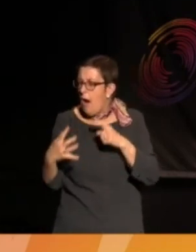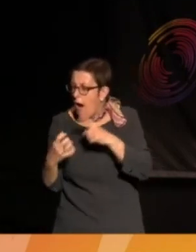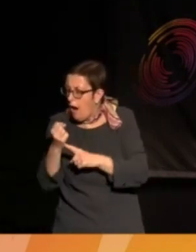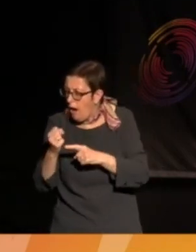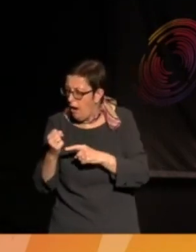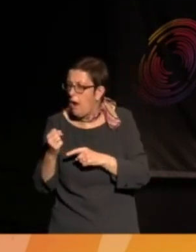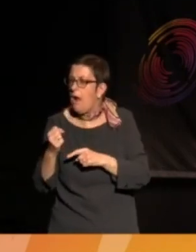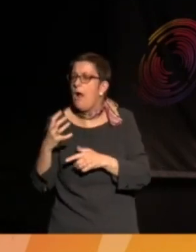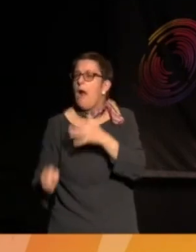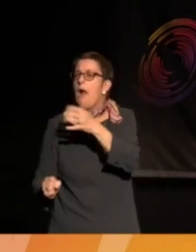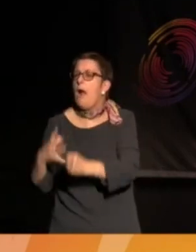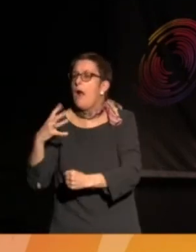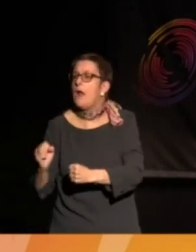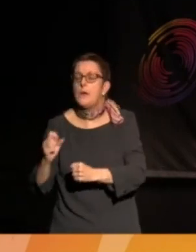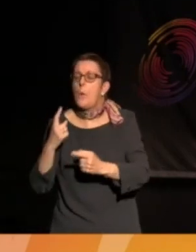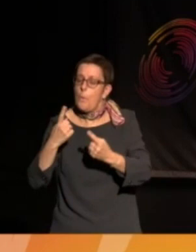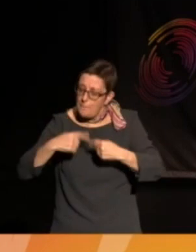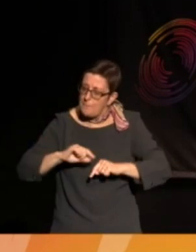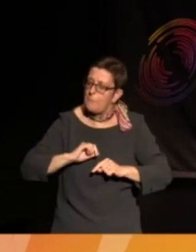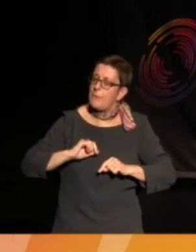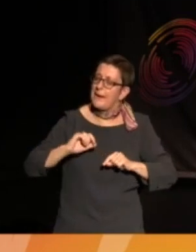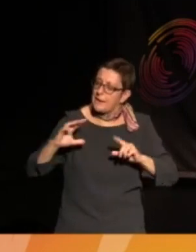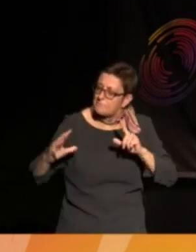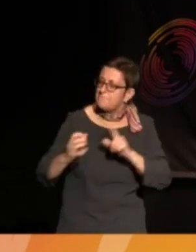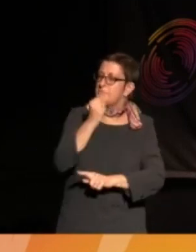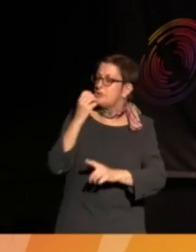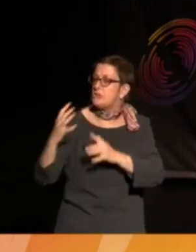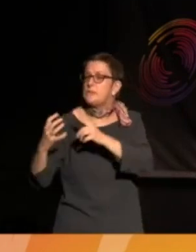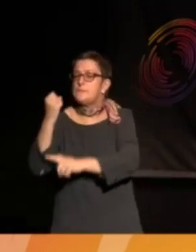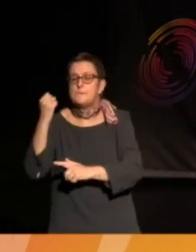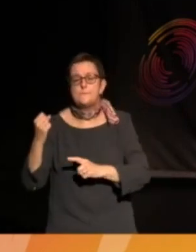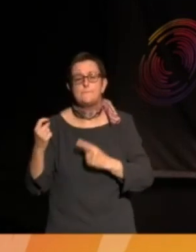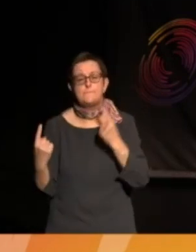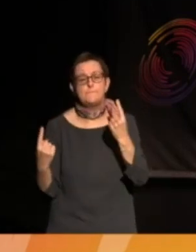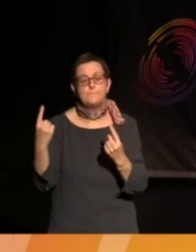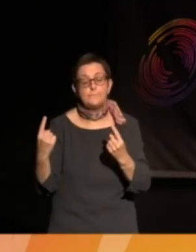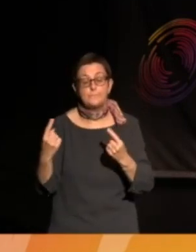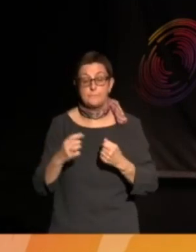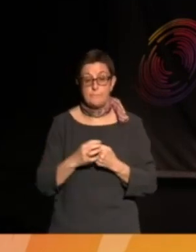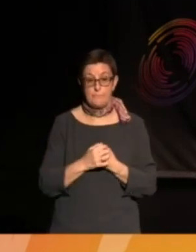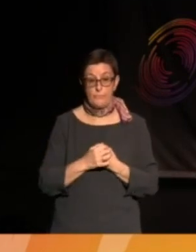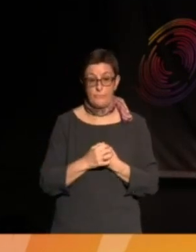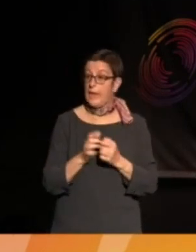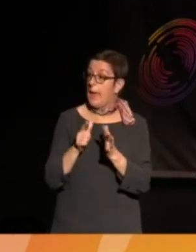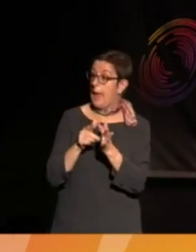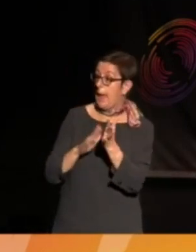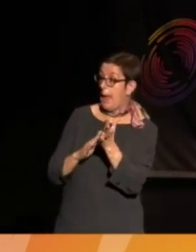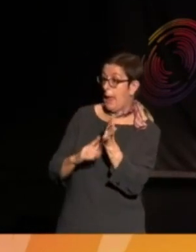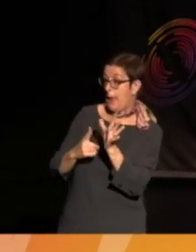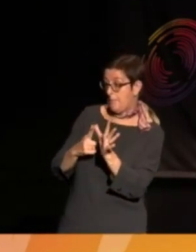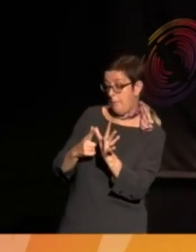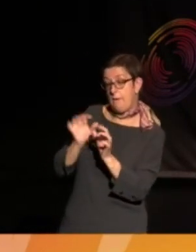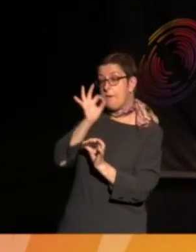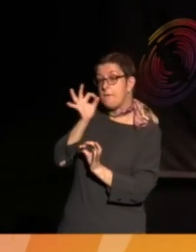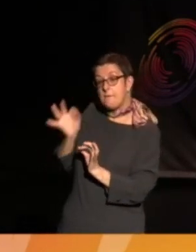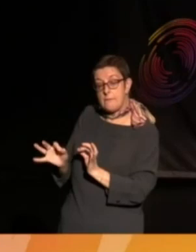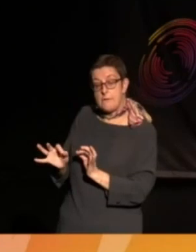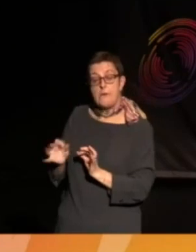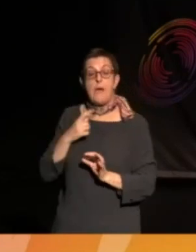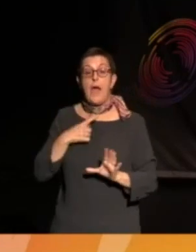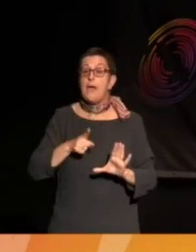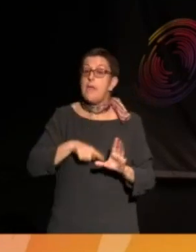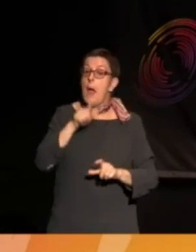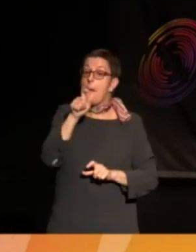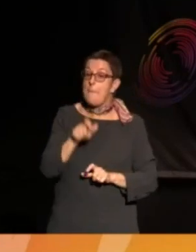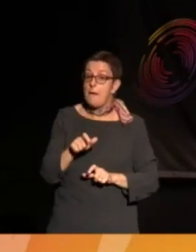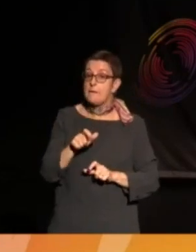You know, that's the thing. What about you, Emma? What would be a human rights city? I think coming as a young person, education on human rights and having the